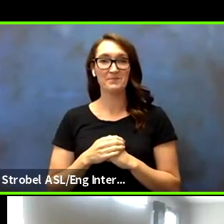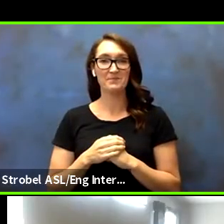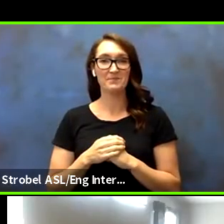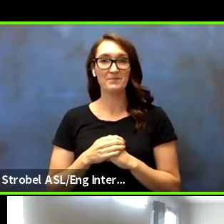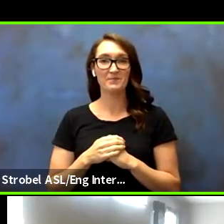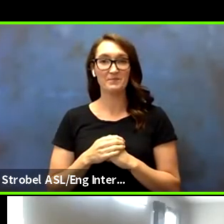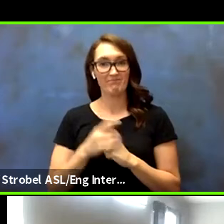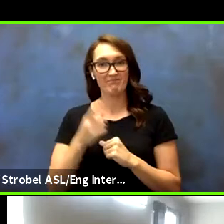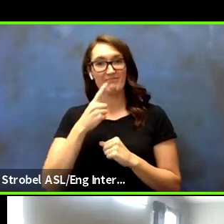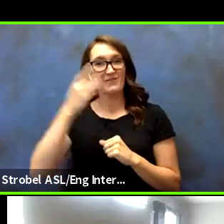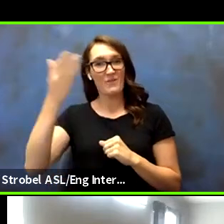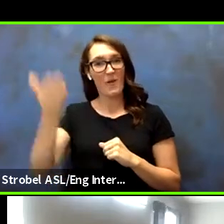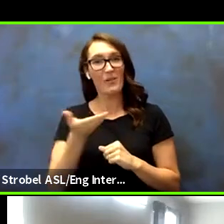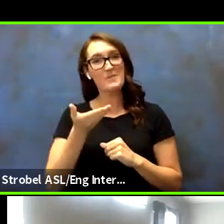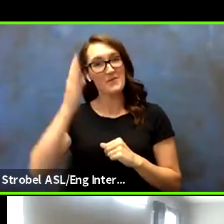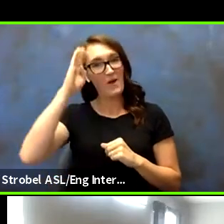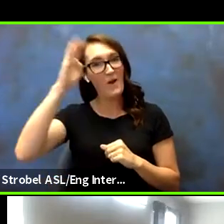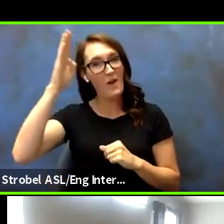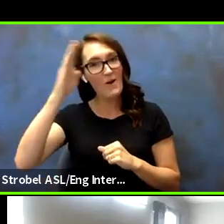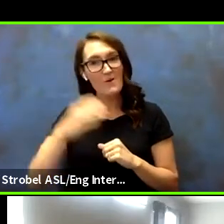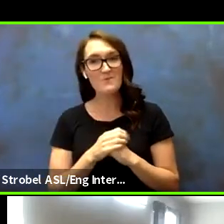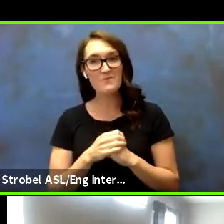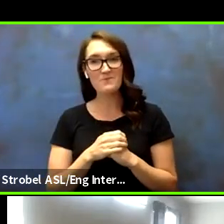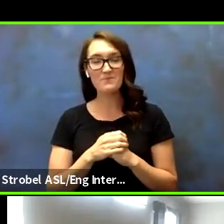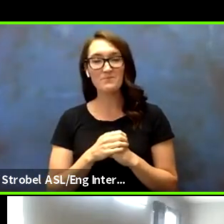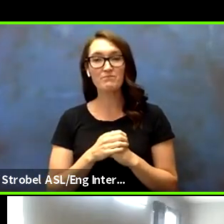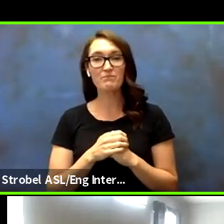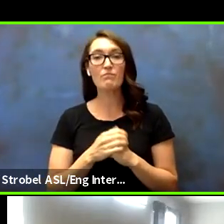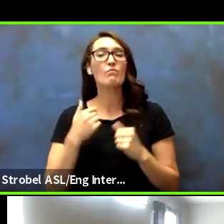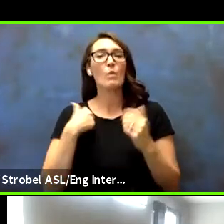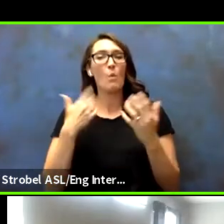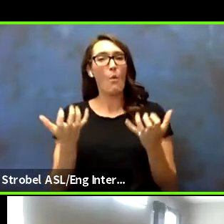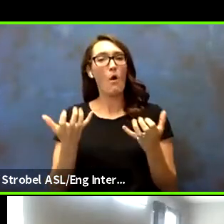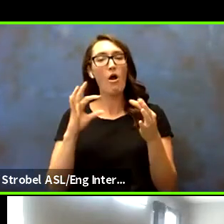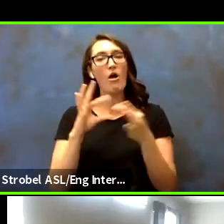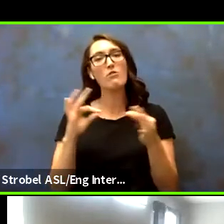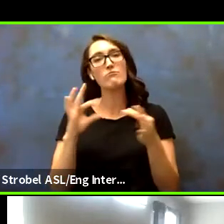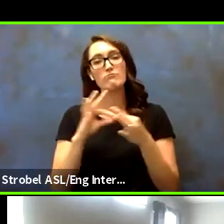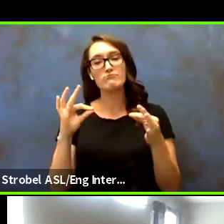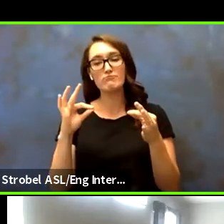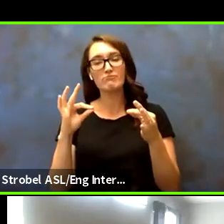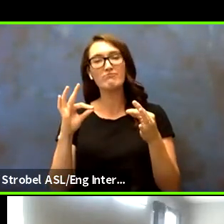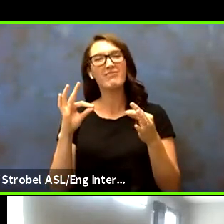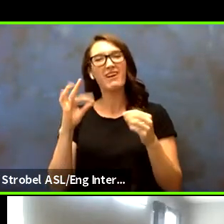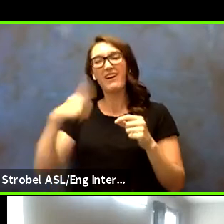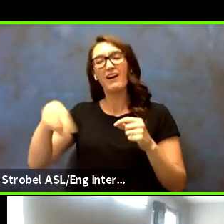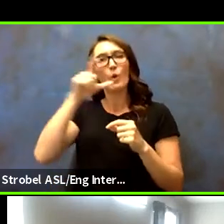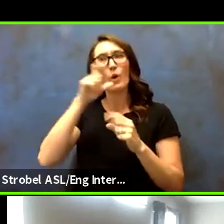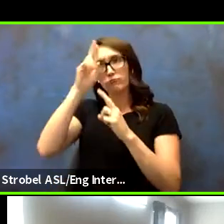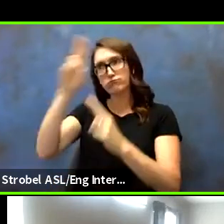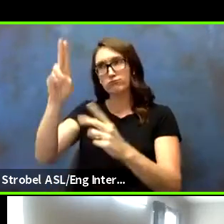Welcome. Hello. So, I'd like to talk about our Emeriti faculty.